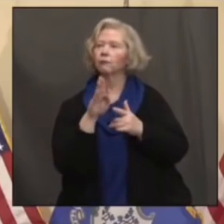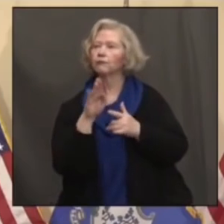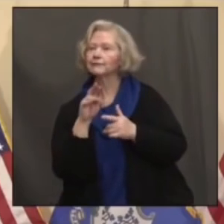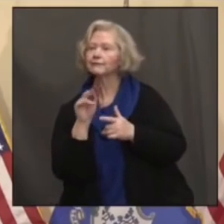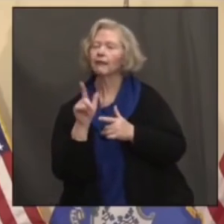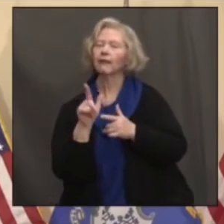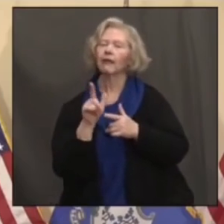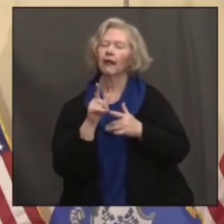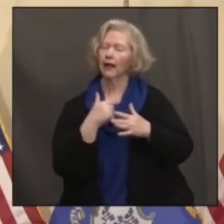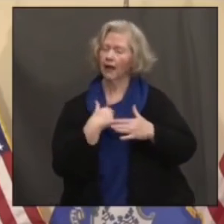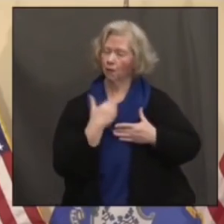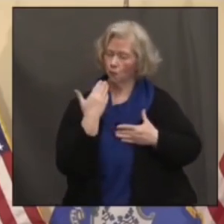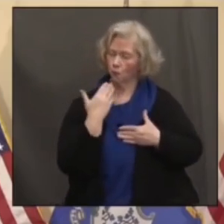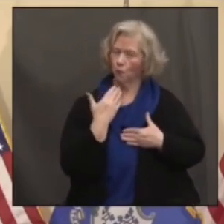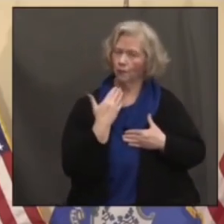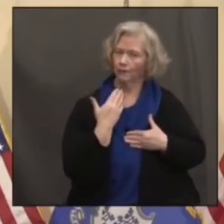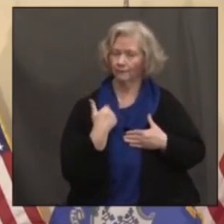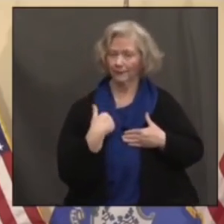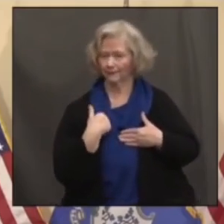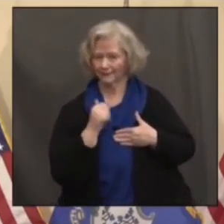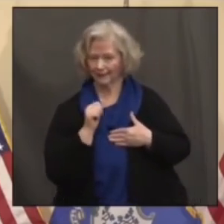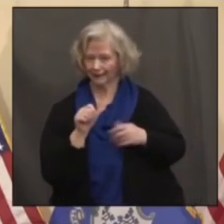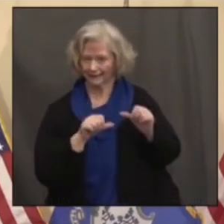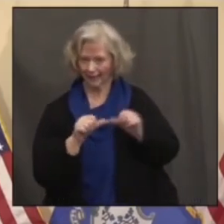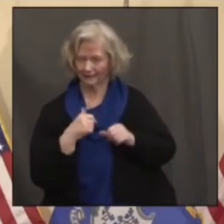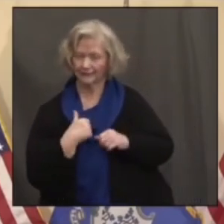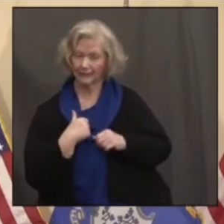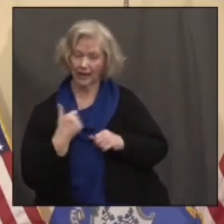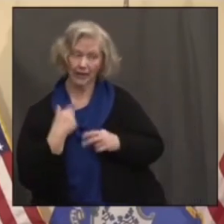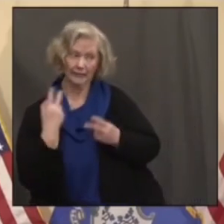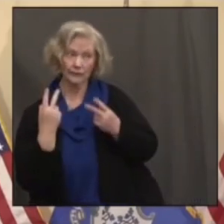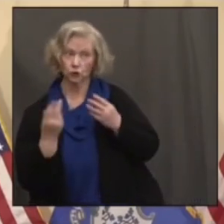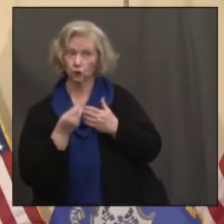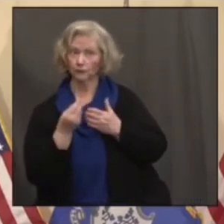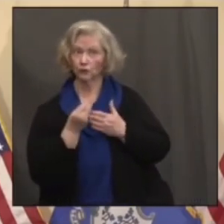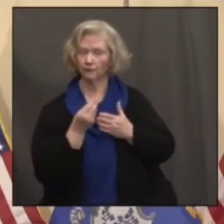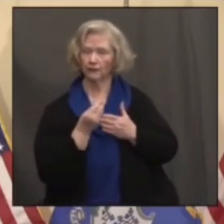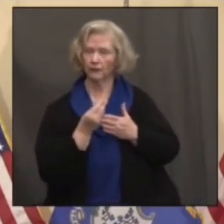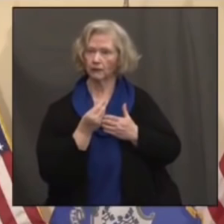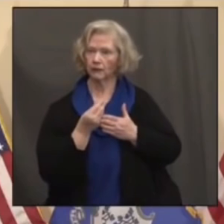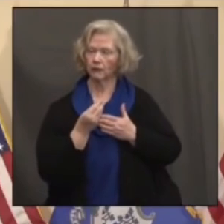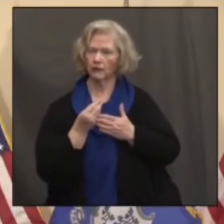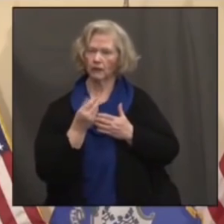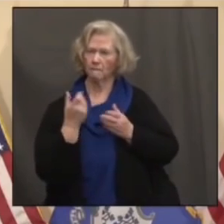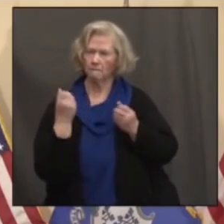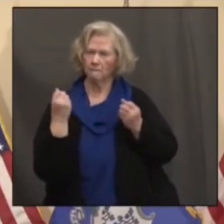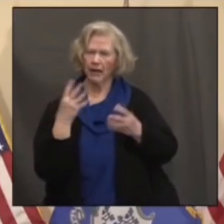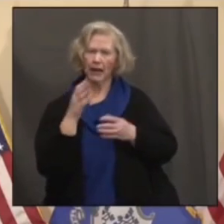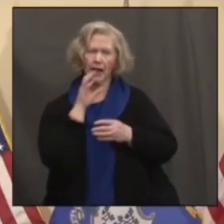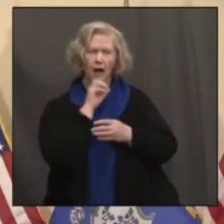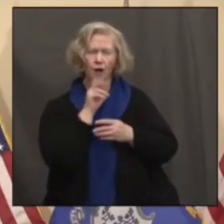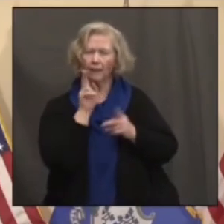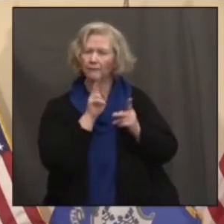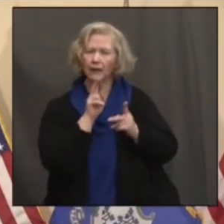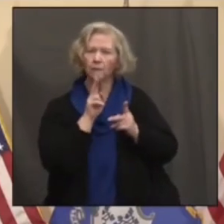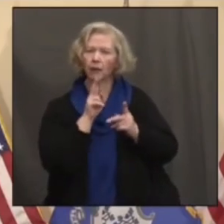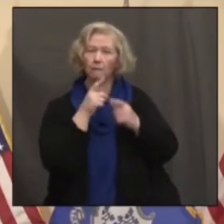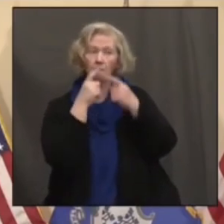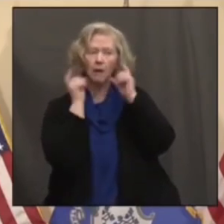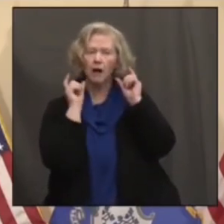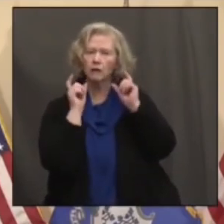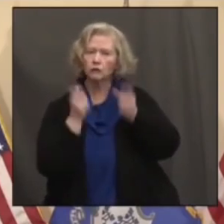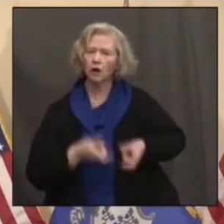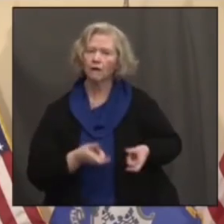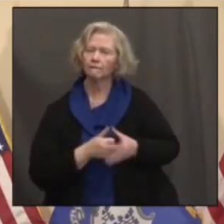I know just this is very unscientific. I'm seeing as I go shopping, I'm seeing I'm amazed at the number of elderly people not wearing masks just saying